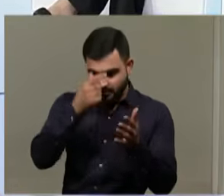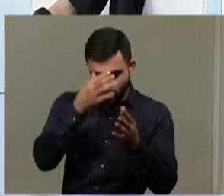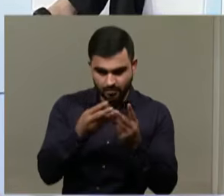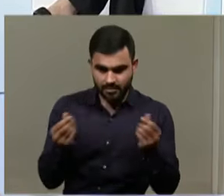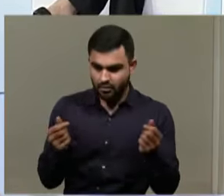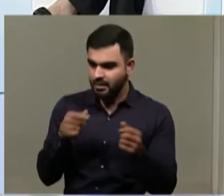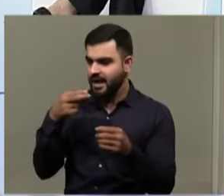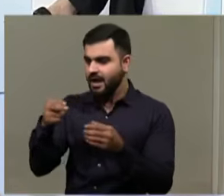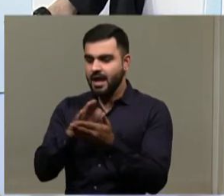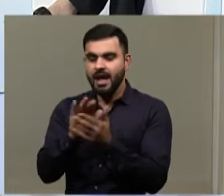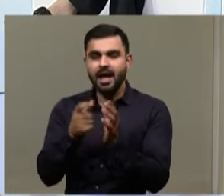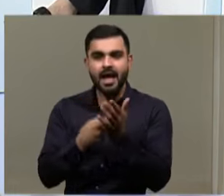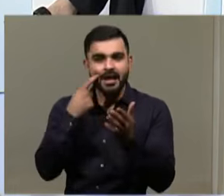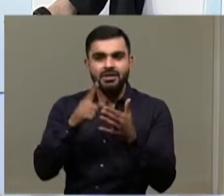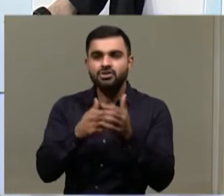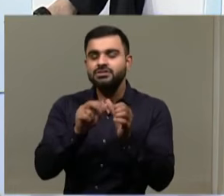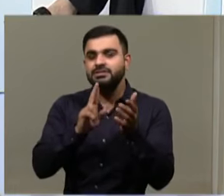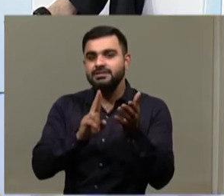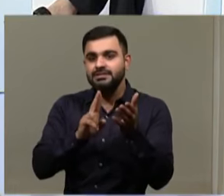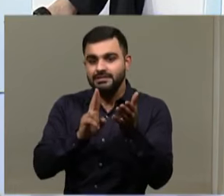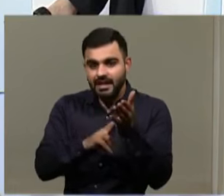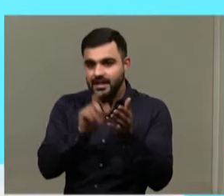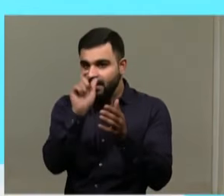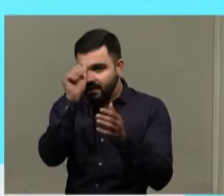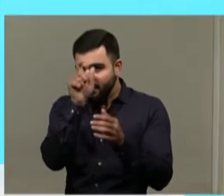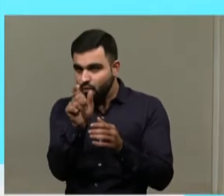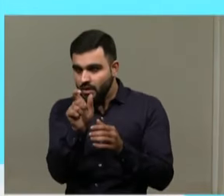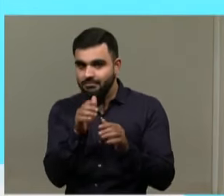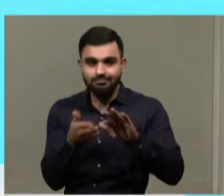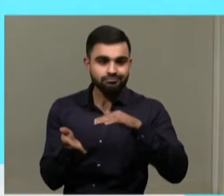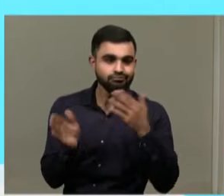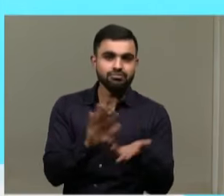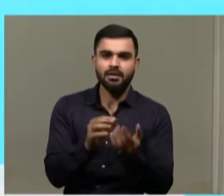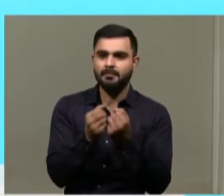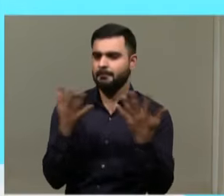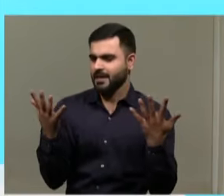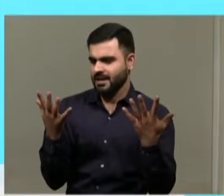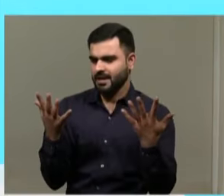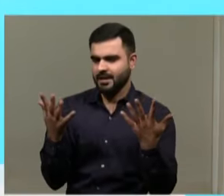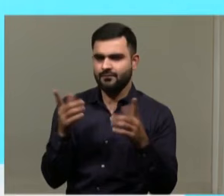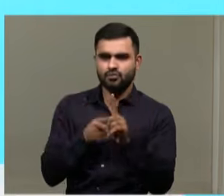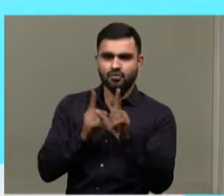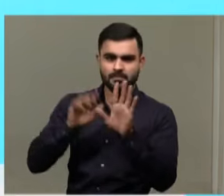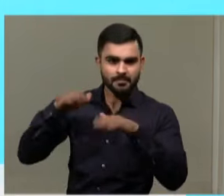people who are called Hadijan. We still have people who die in our country for manual expenses.